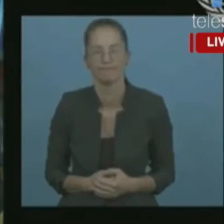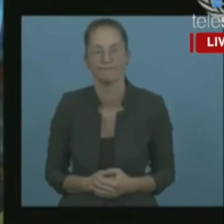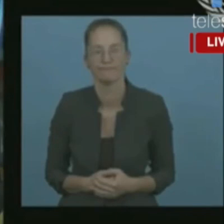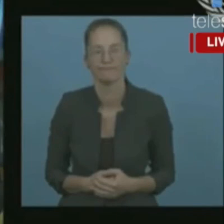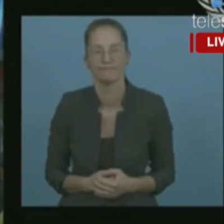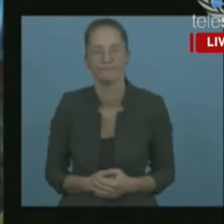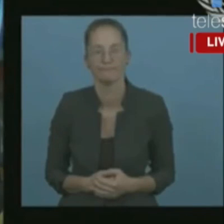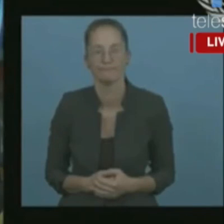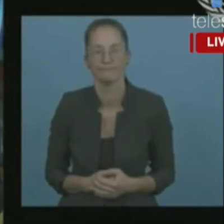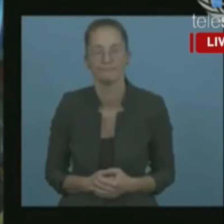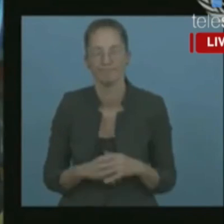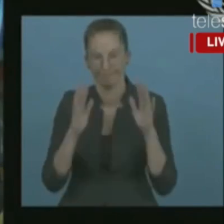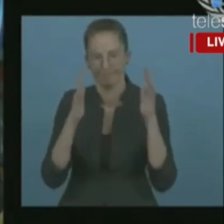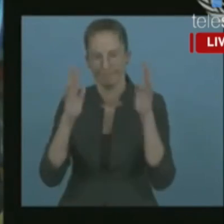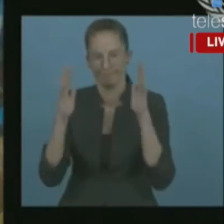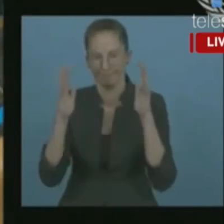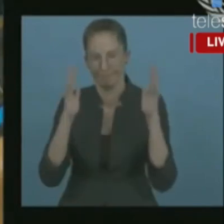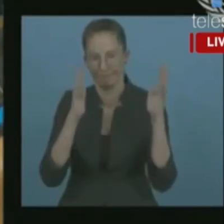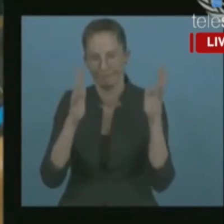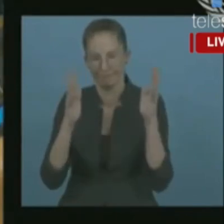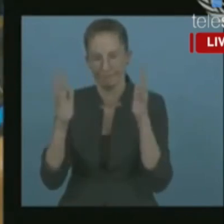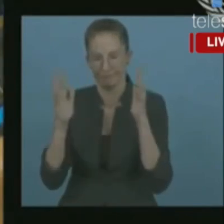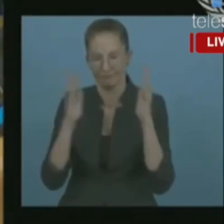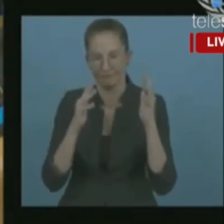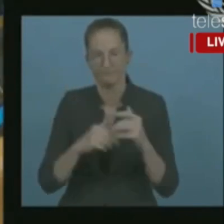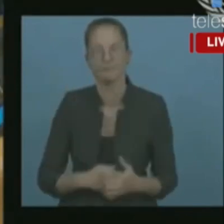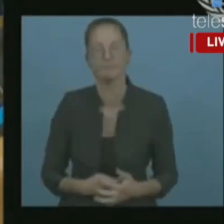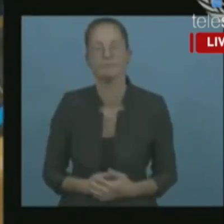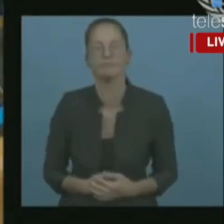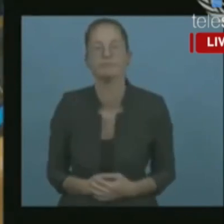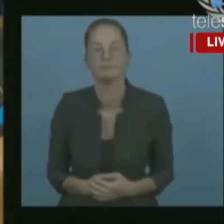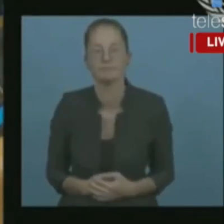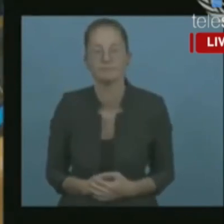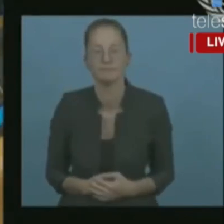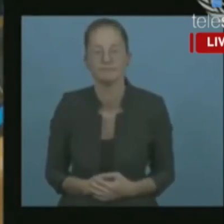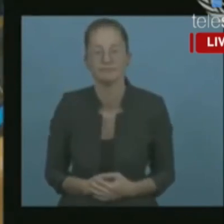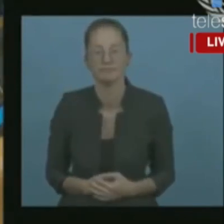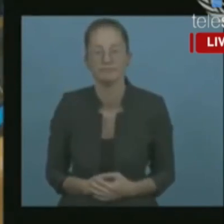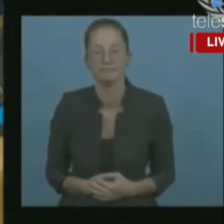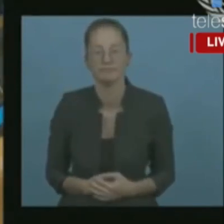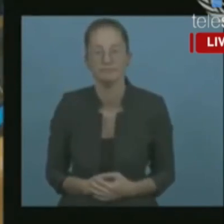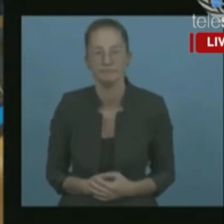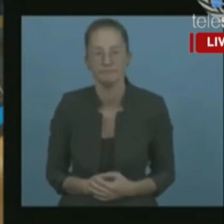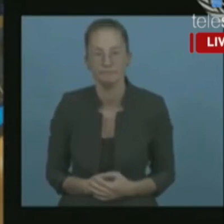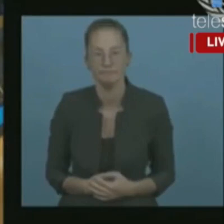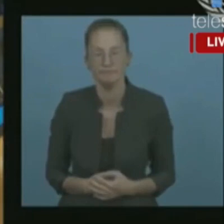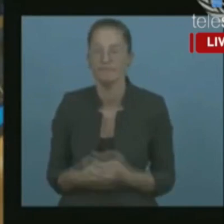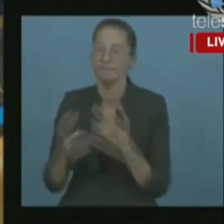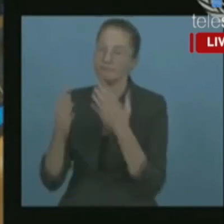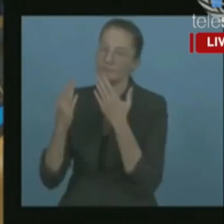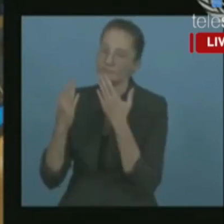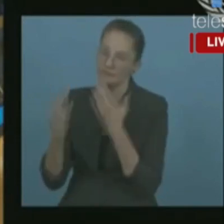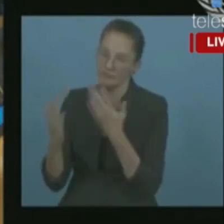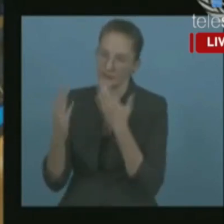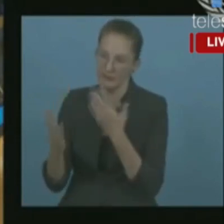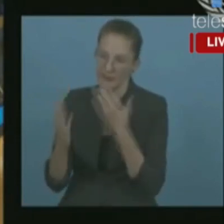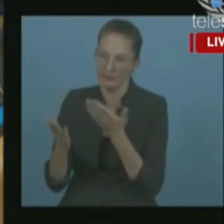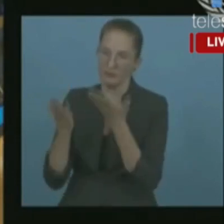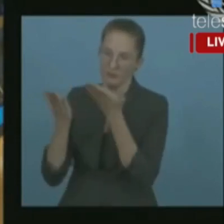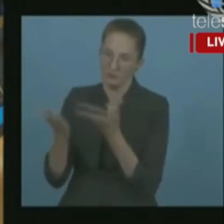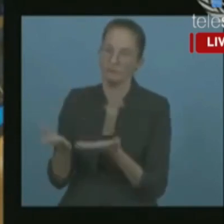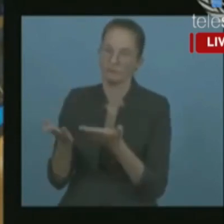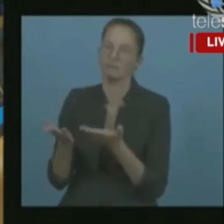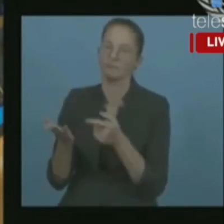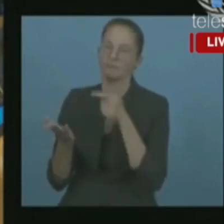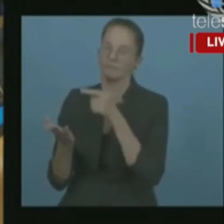Thank you, Mr. President. Thank you, President. I'm the first minister, and despite the